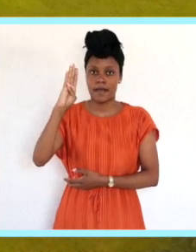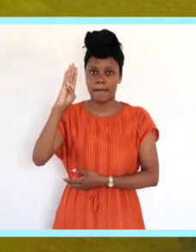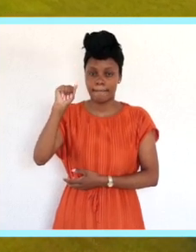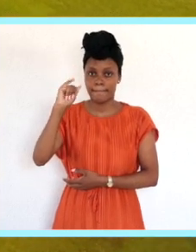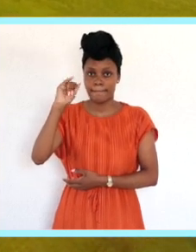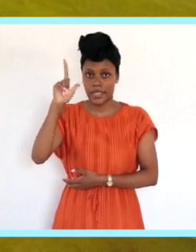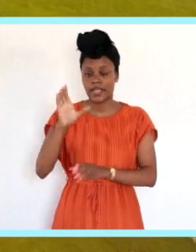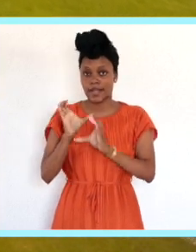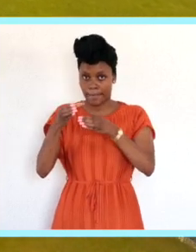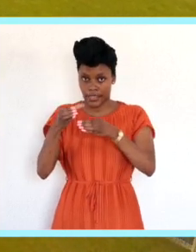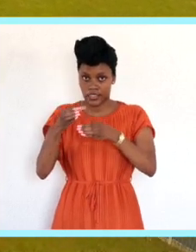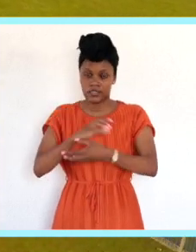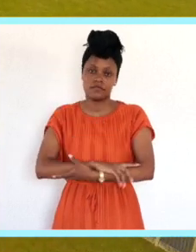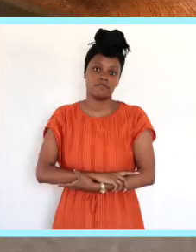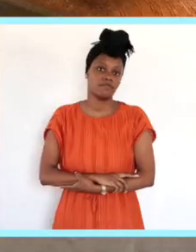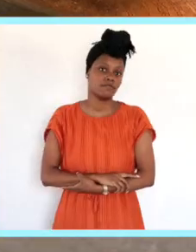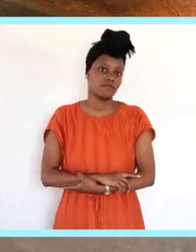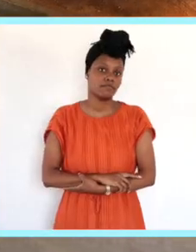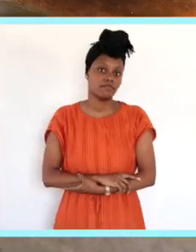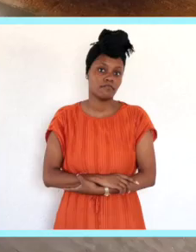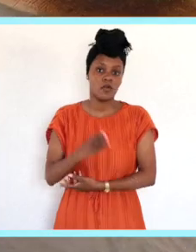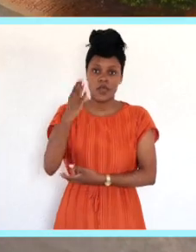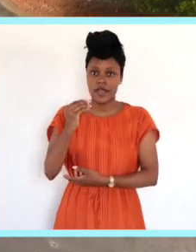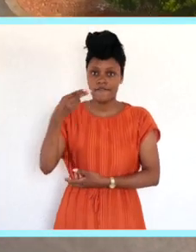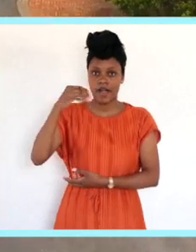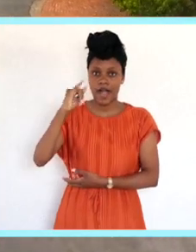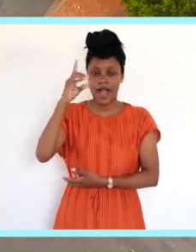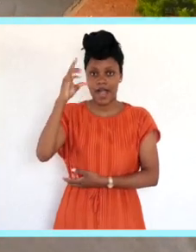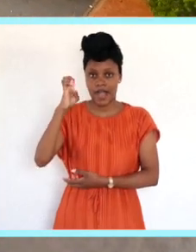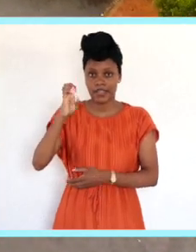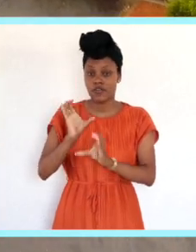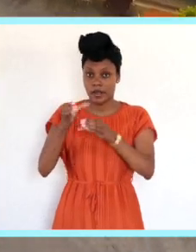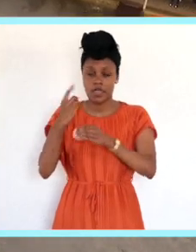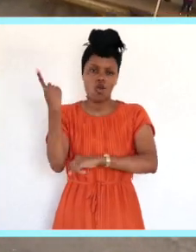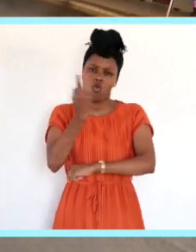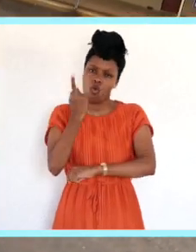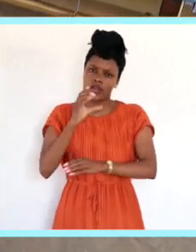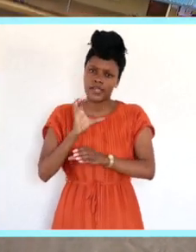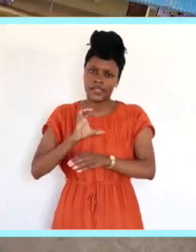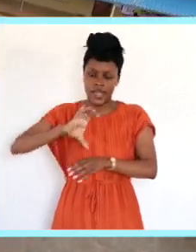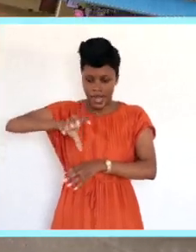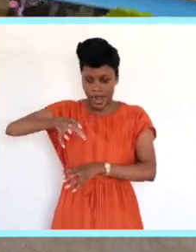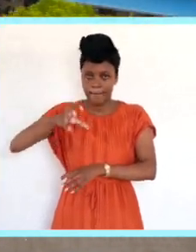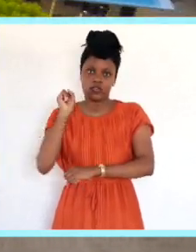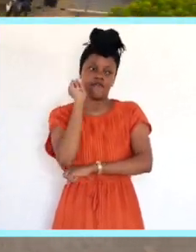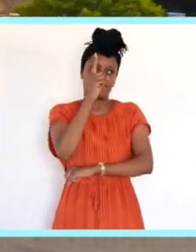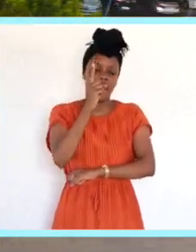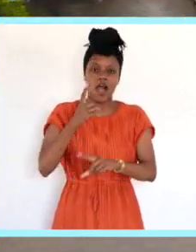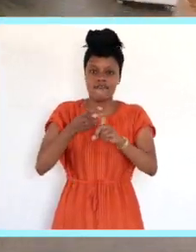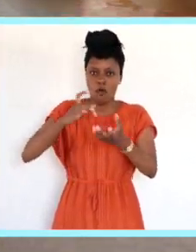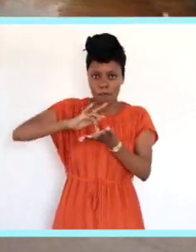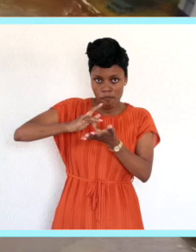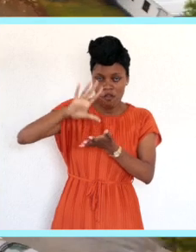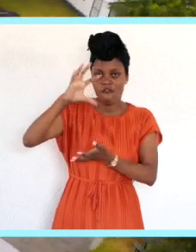Park and we also have the Heidelberg campus which is the only campus that is a bit far from the central